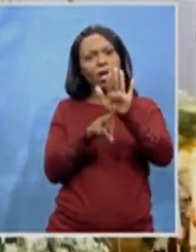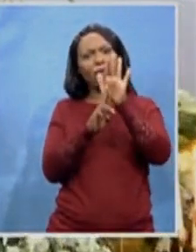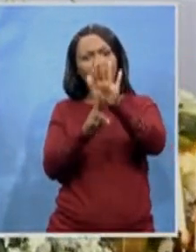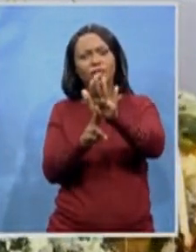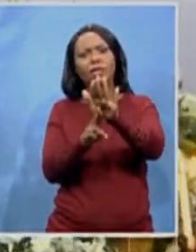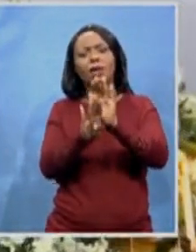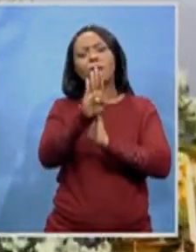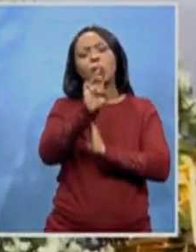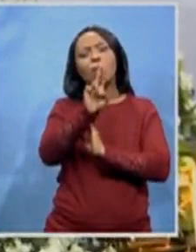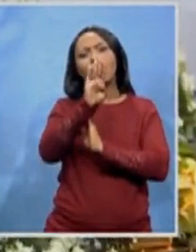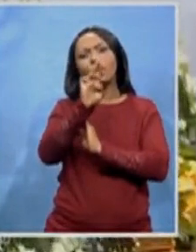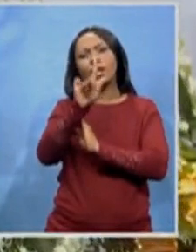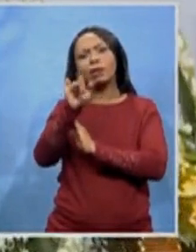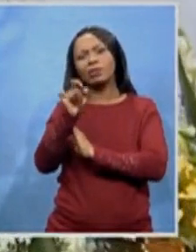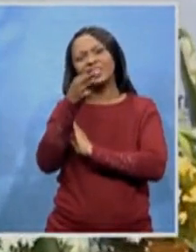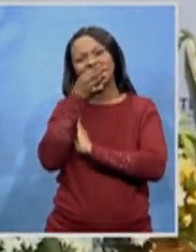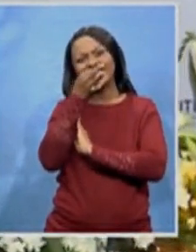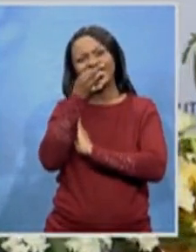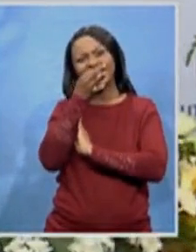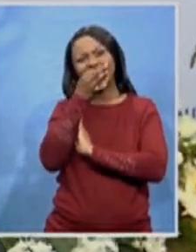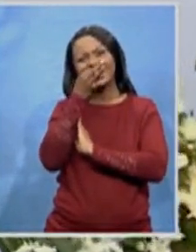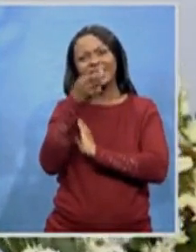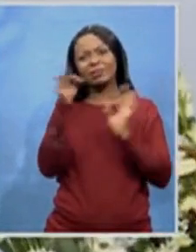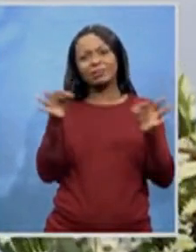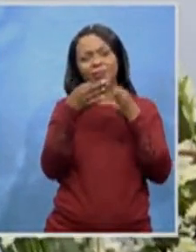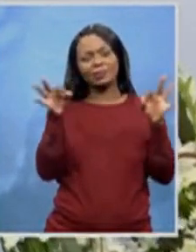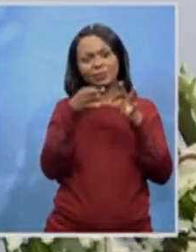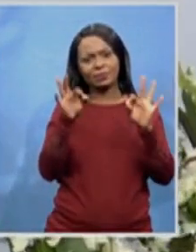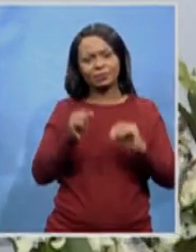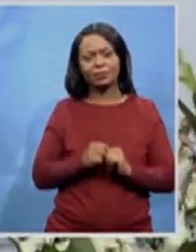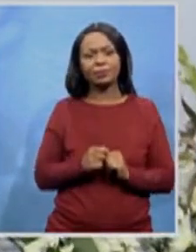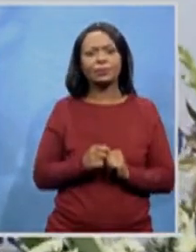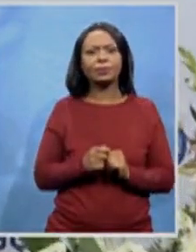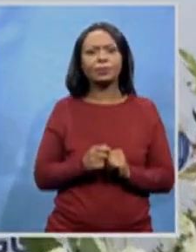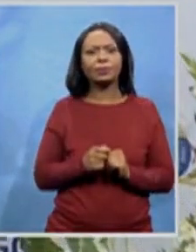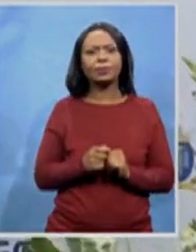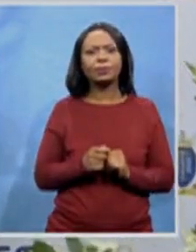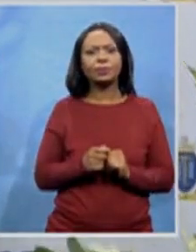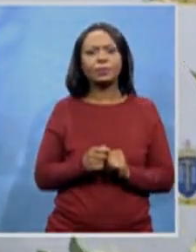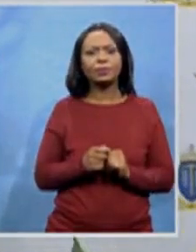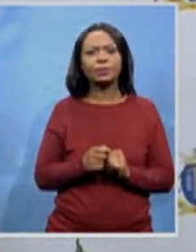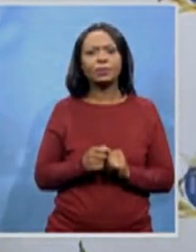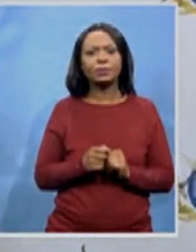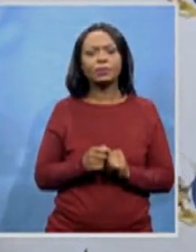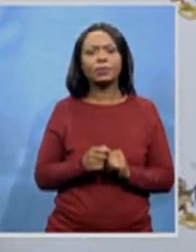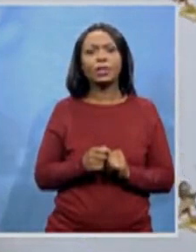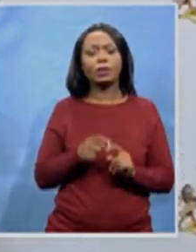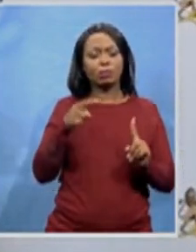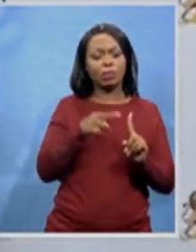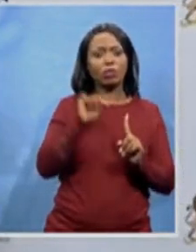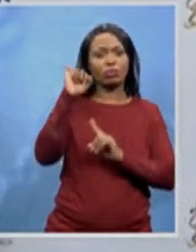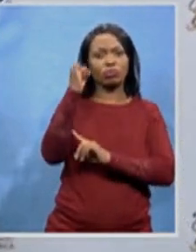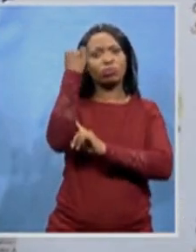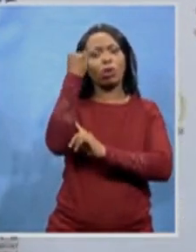in the USA, the genre born in the margins took over and